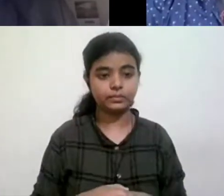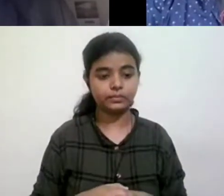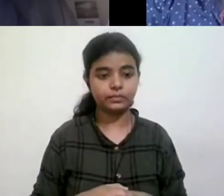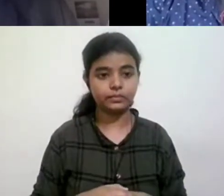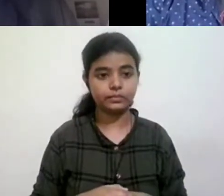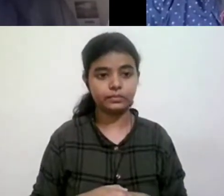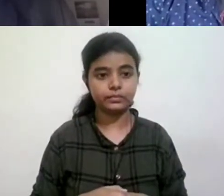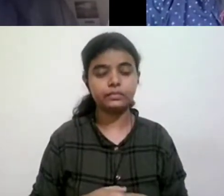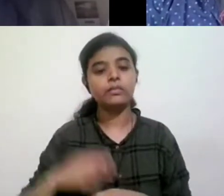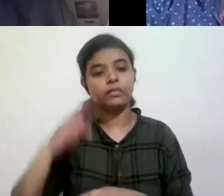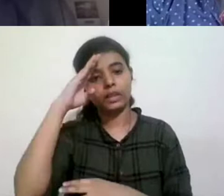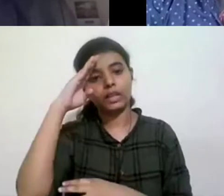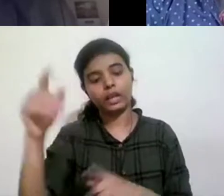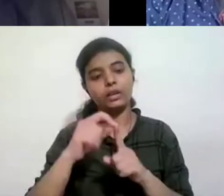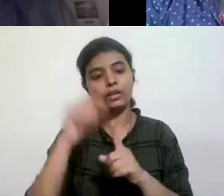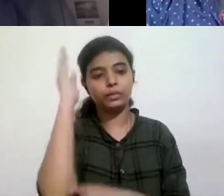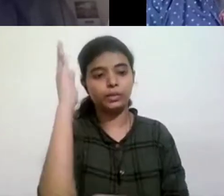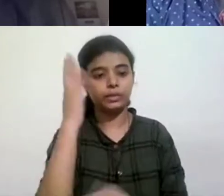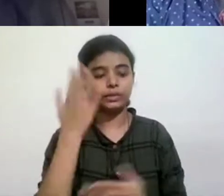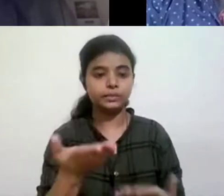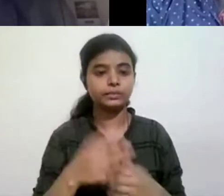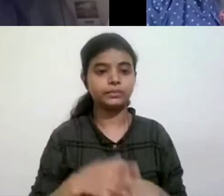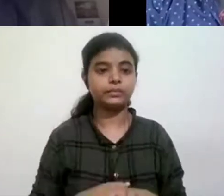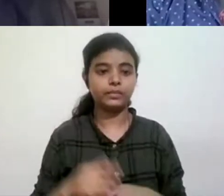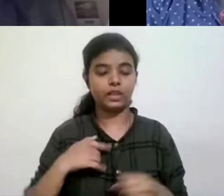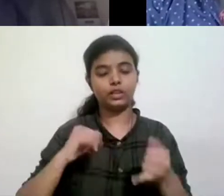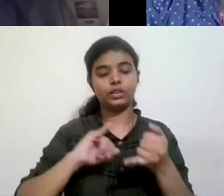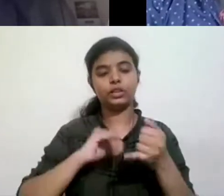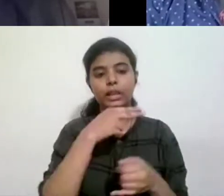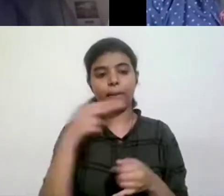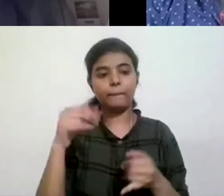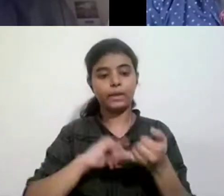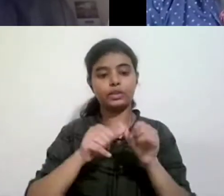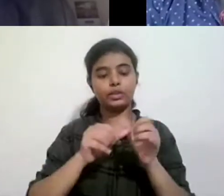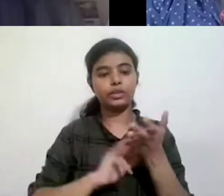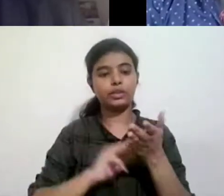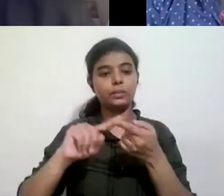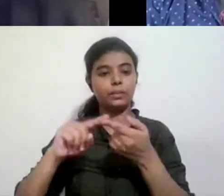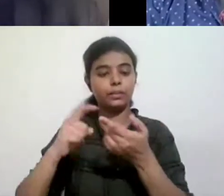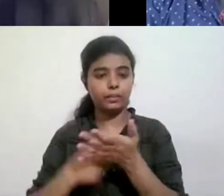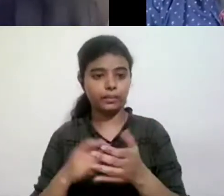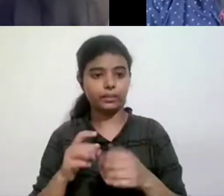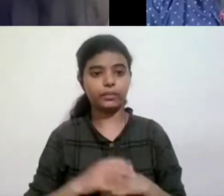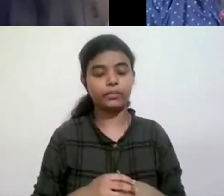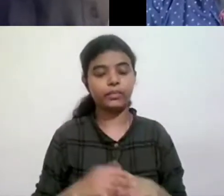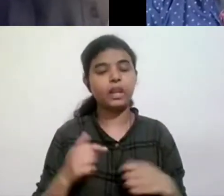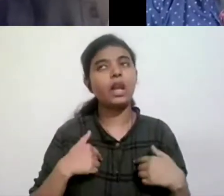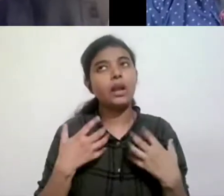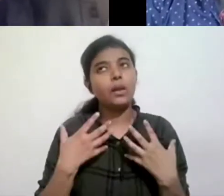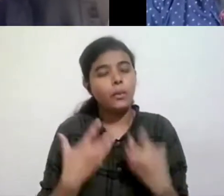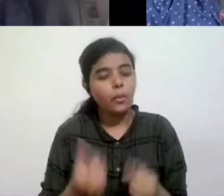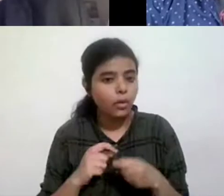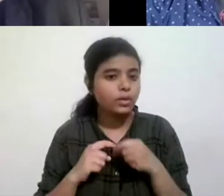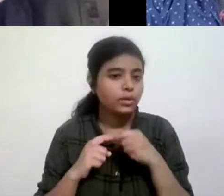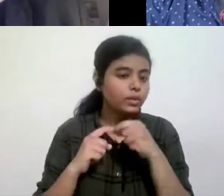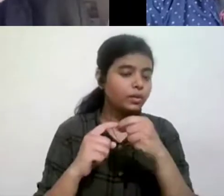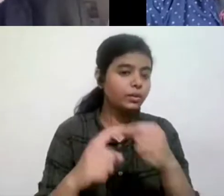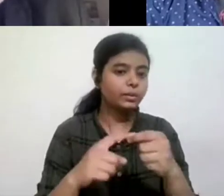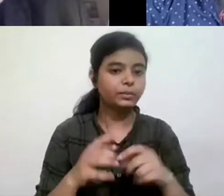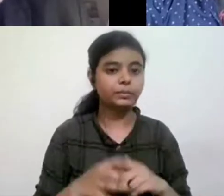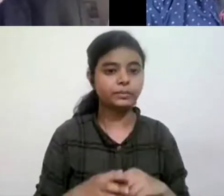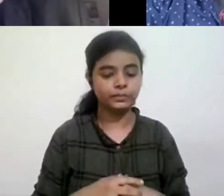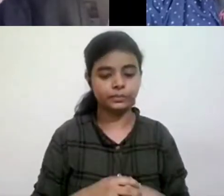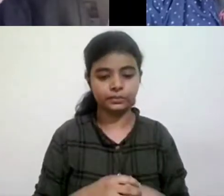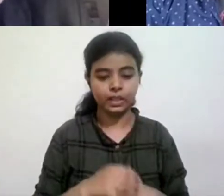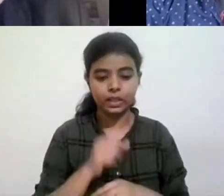Hi, professor. Uh, Samir, this side. Uh, I want to ask, uh, you,